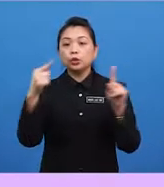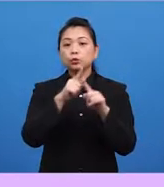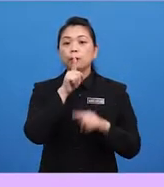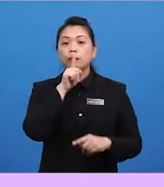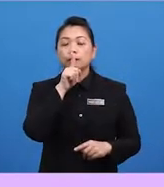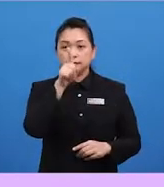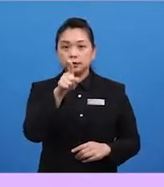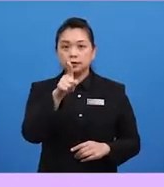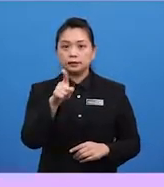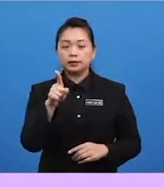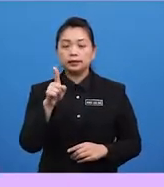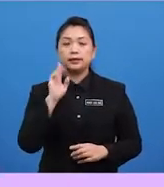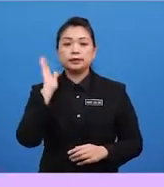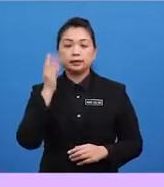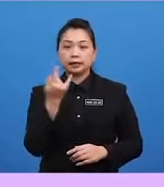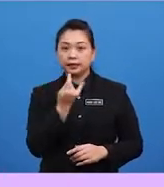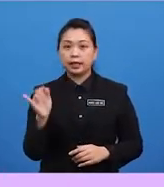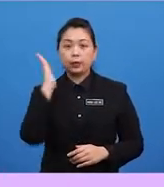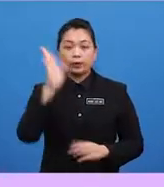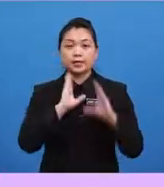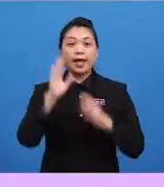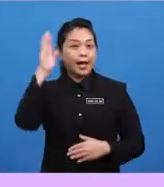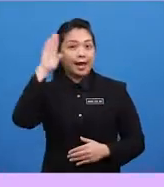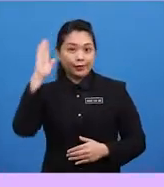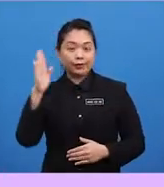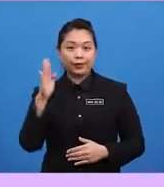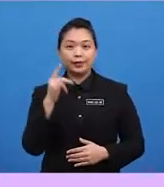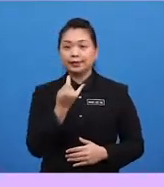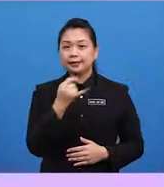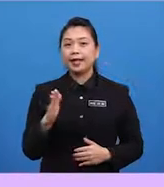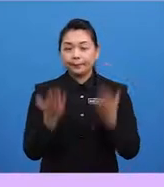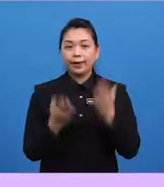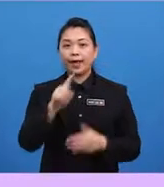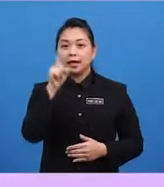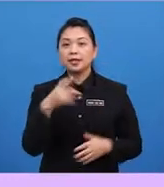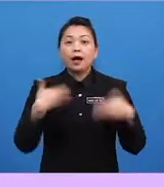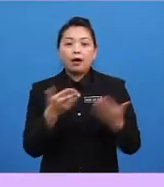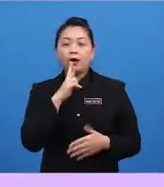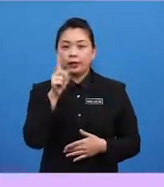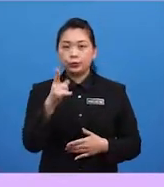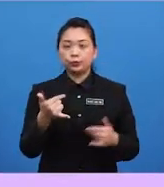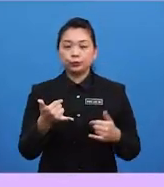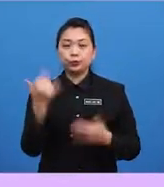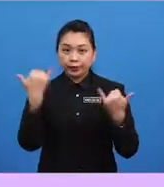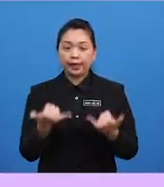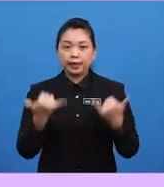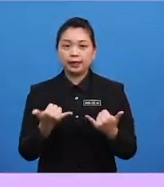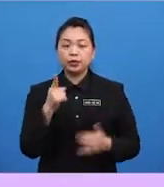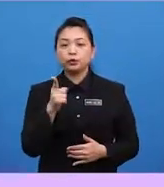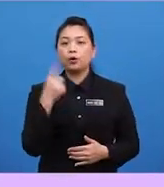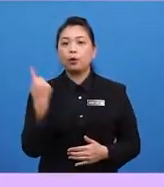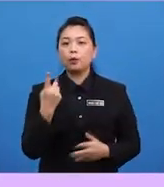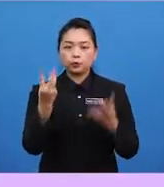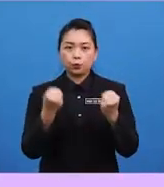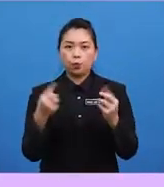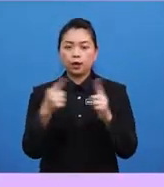they will say, hello. And they might ask, how are you today? You always want to